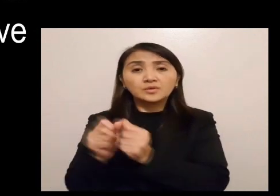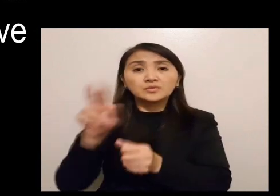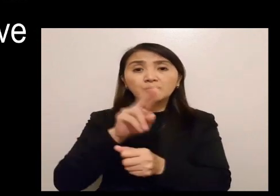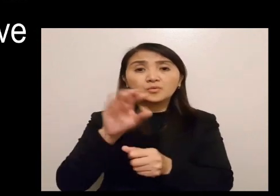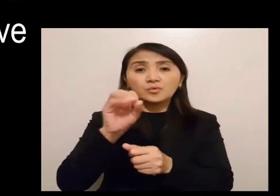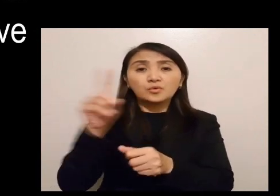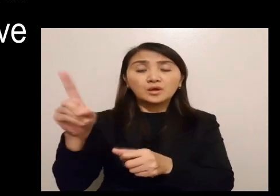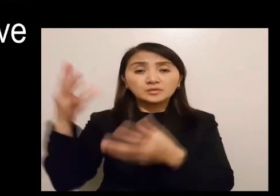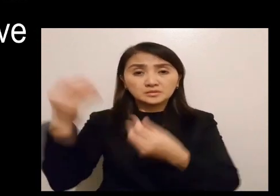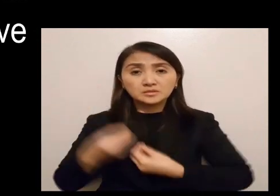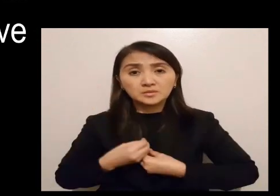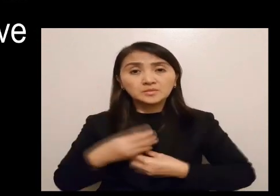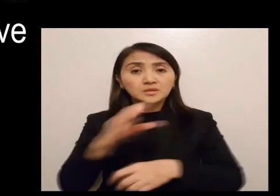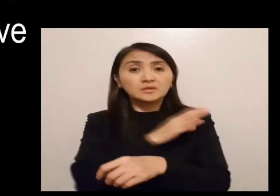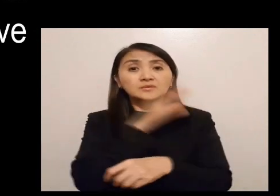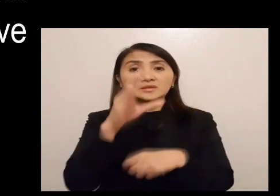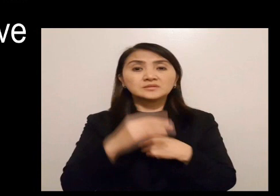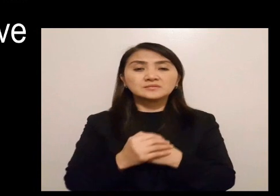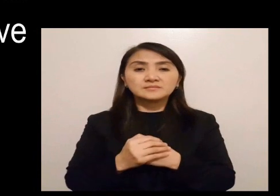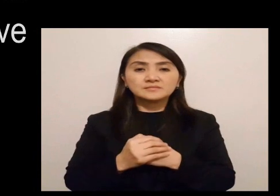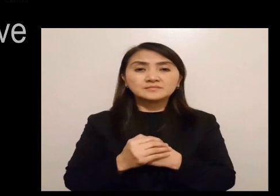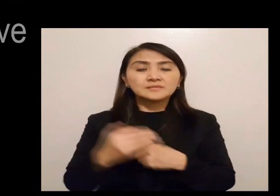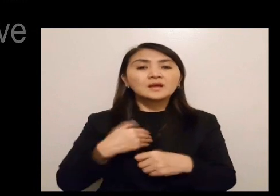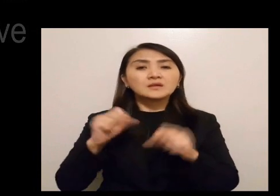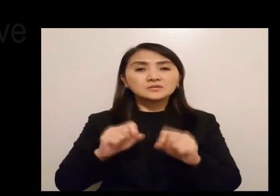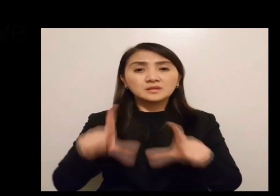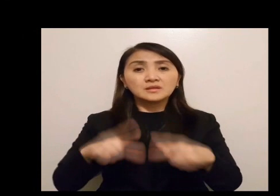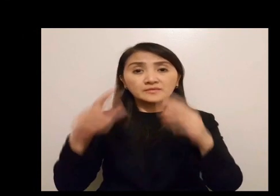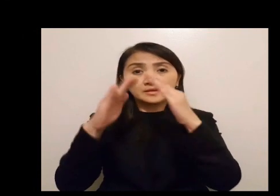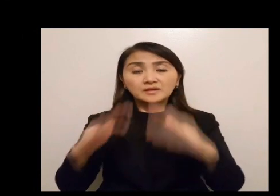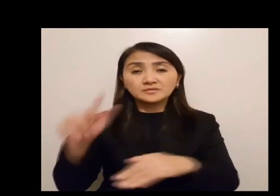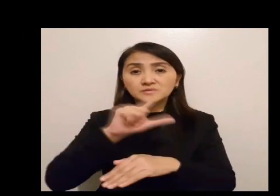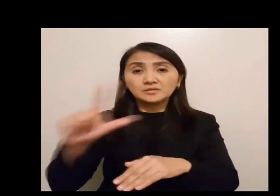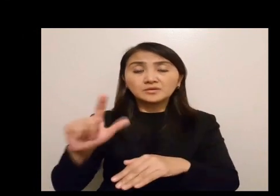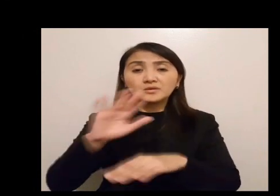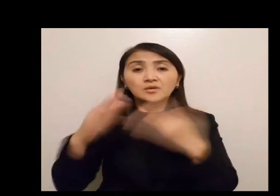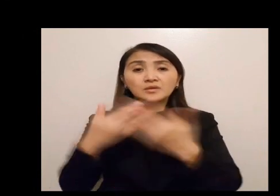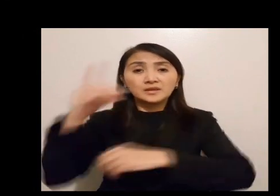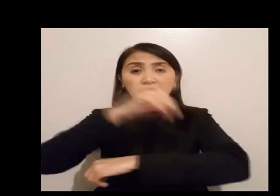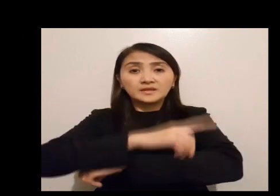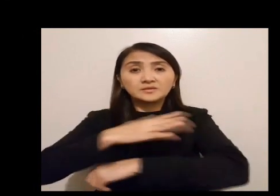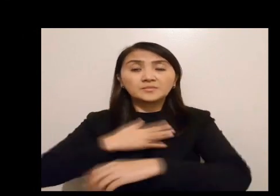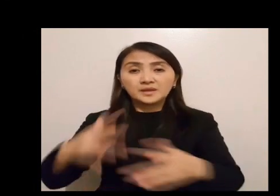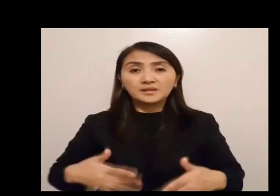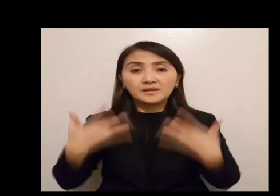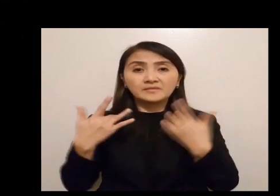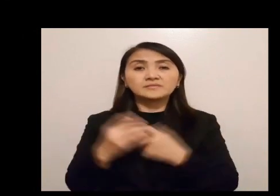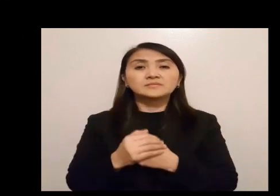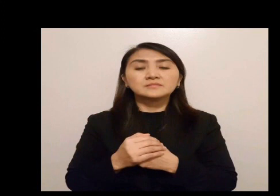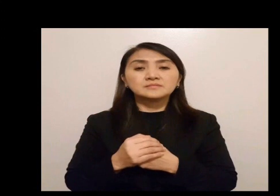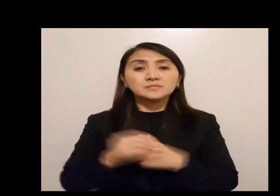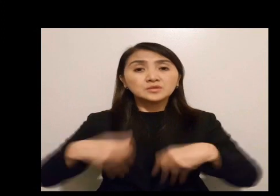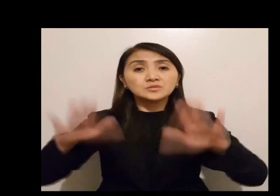at my side with your rod and your staff that give me courage. I shall live in the house of the Lord all the days of my